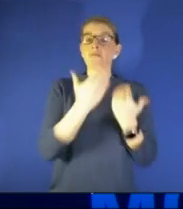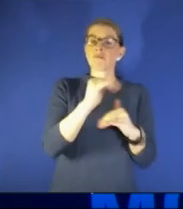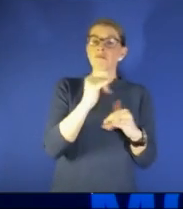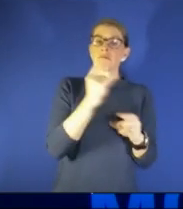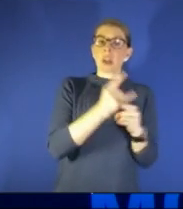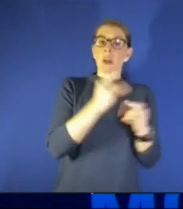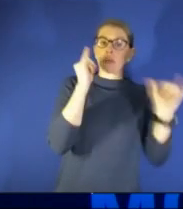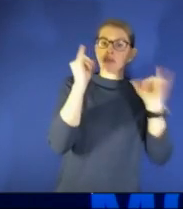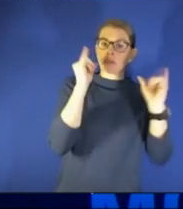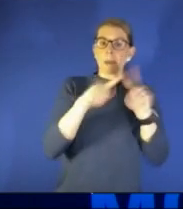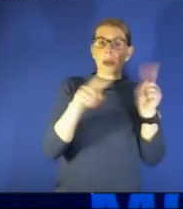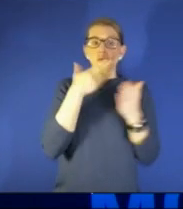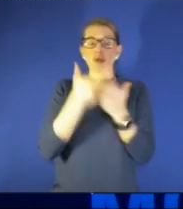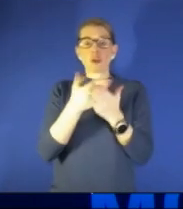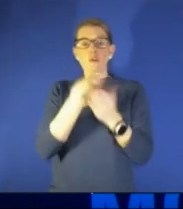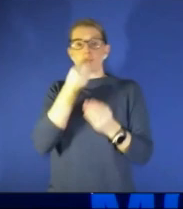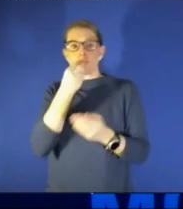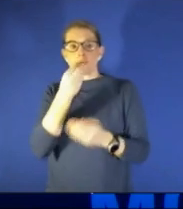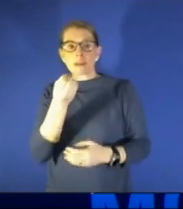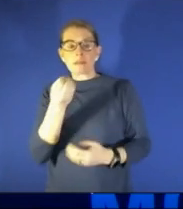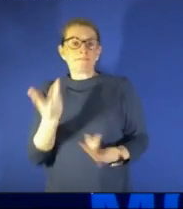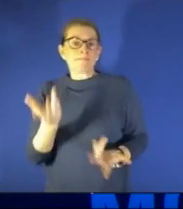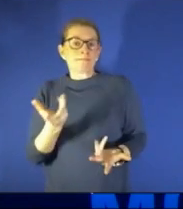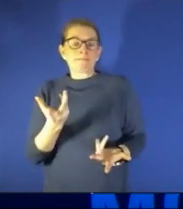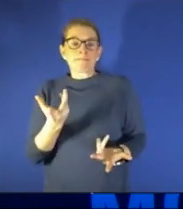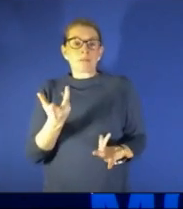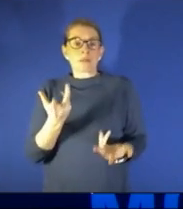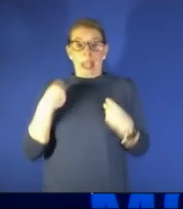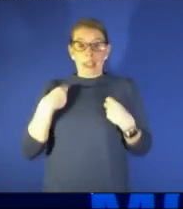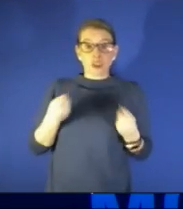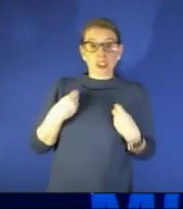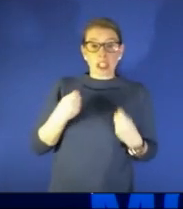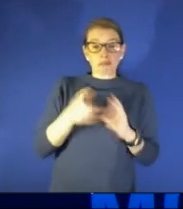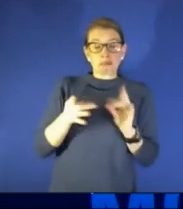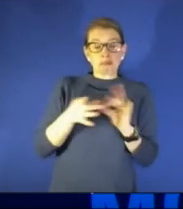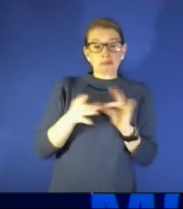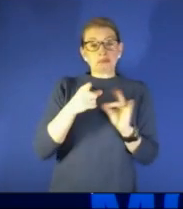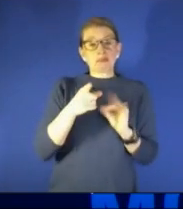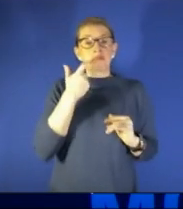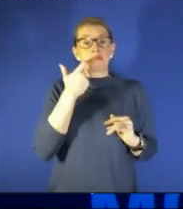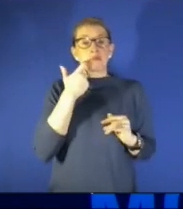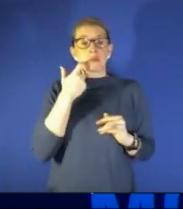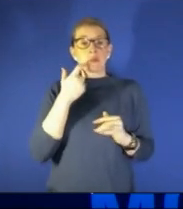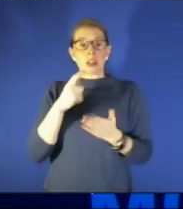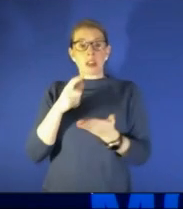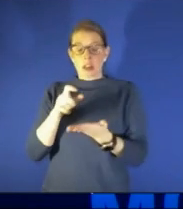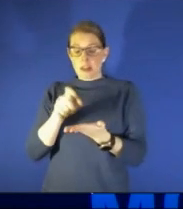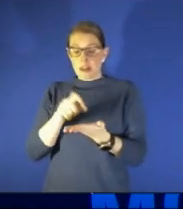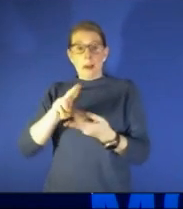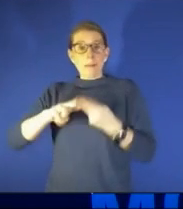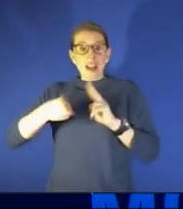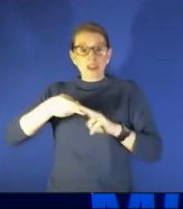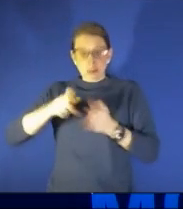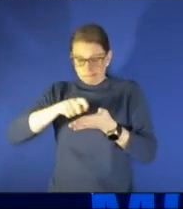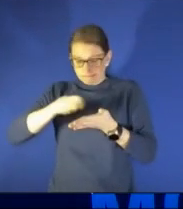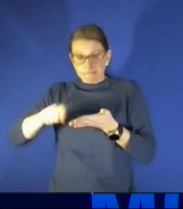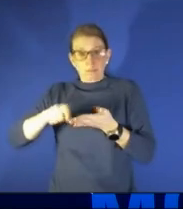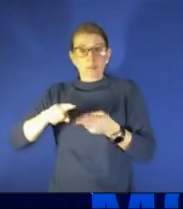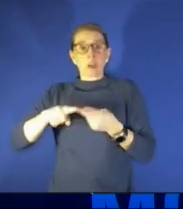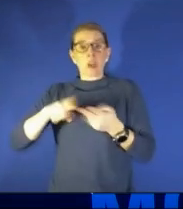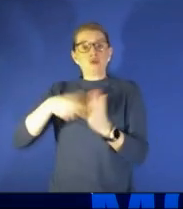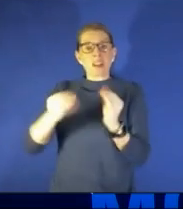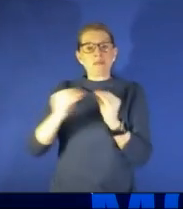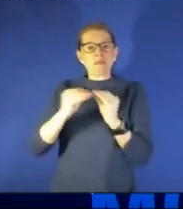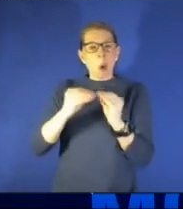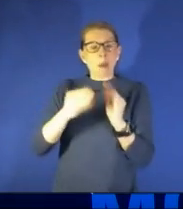foods to eat um you mentioned exercise and just people doing crossword puddle puzzles and reading more as they age do all those things help